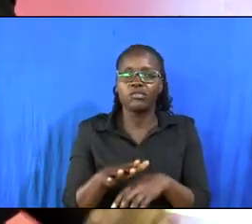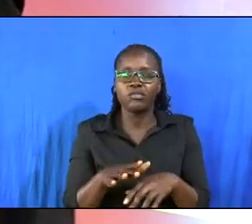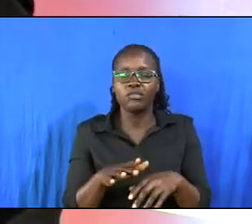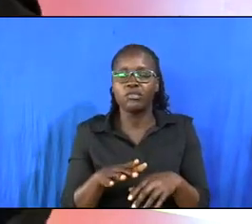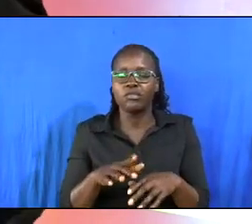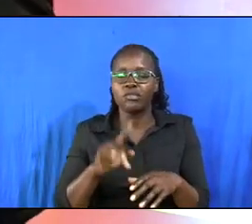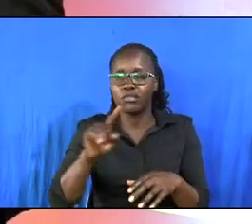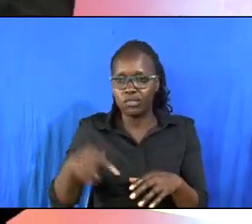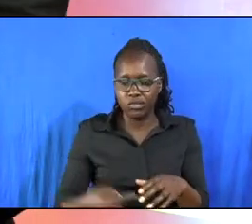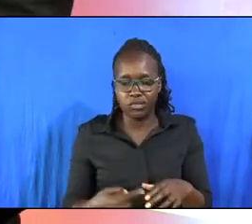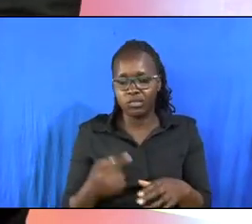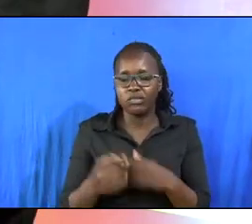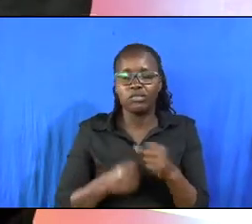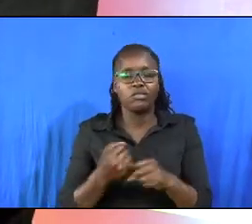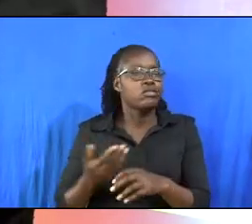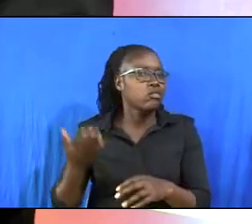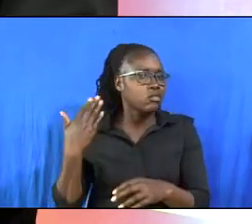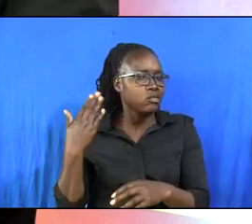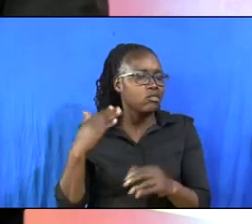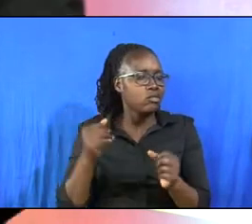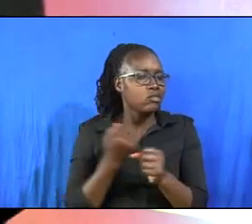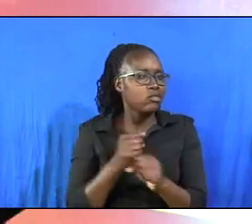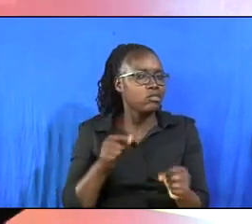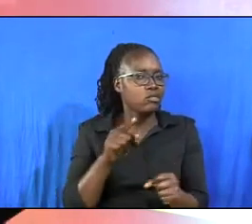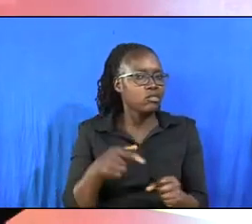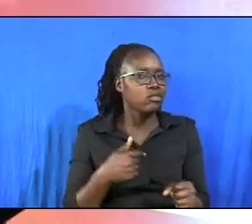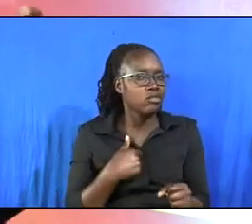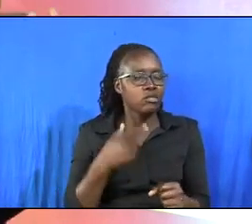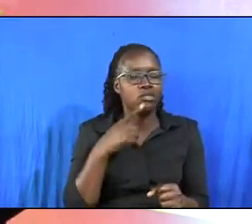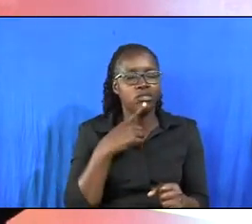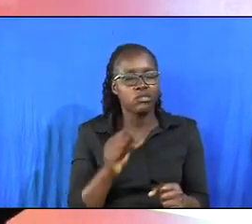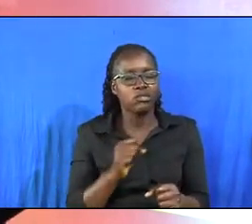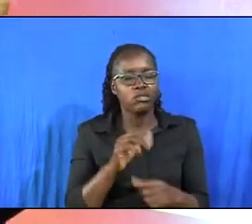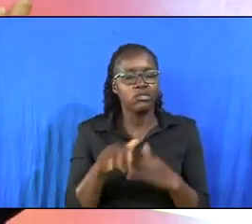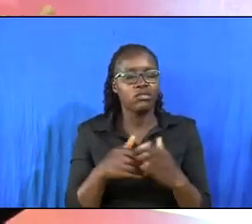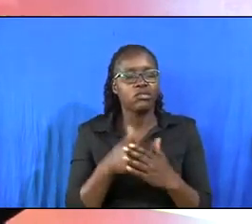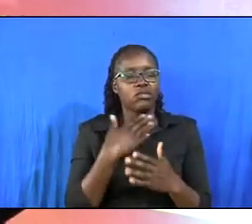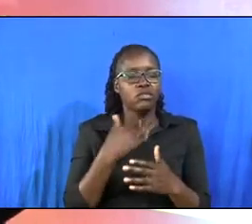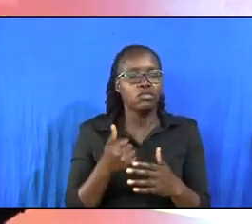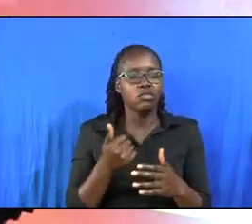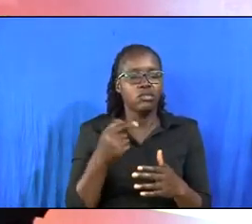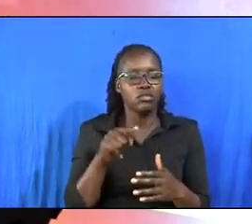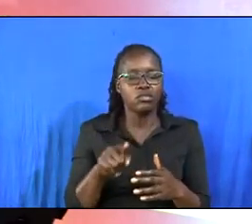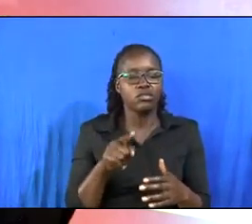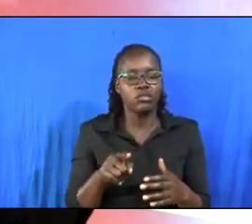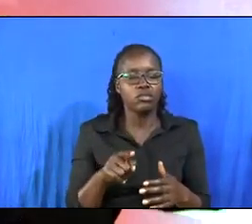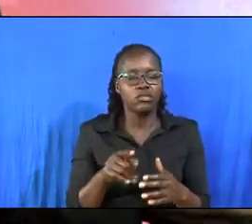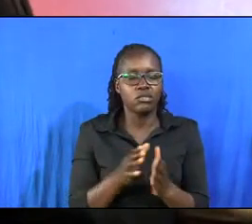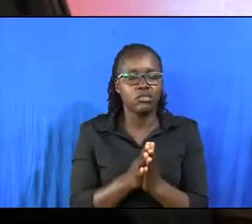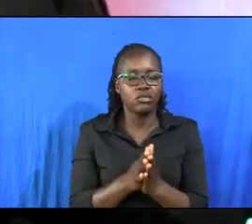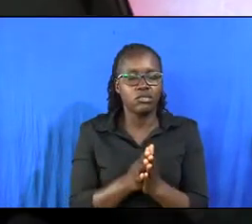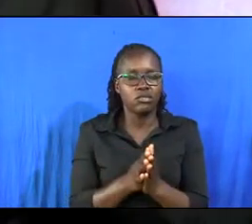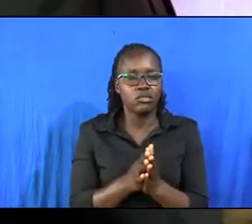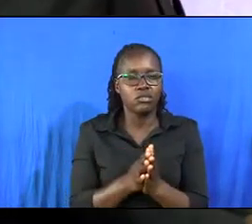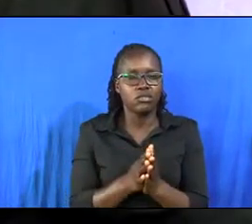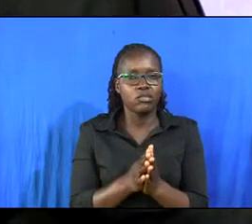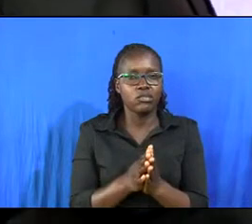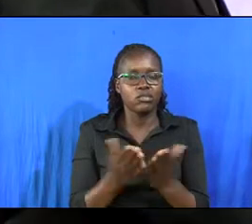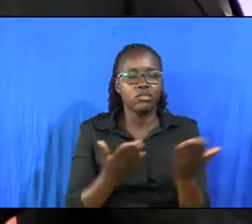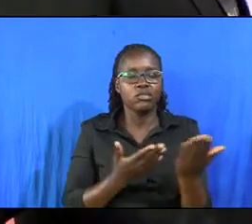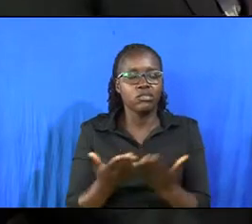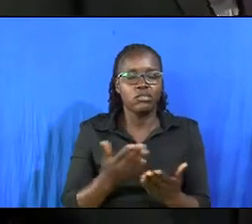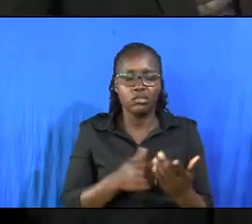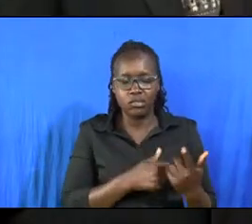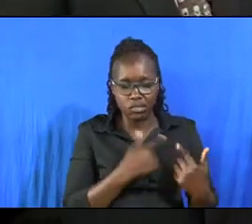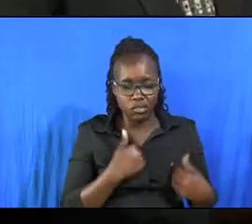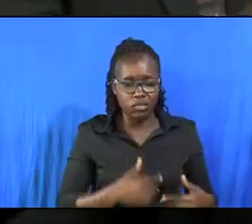2,000 years back, to save you and I. Therefore, all he wants is for you to serve him with a heart